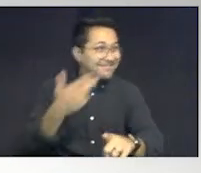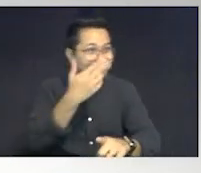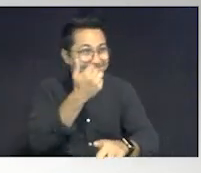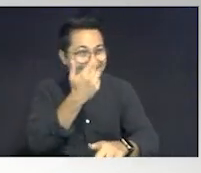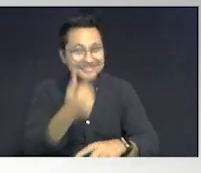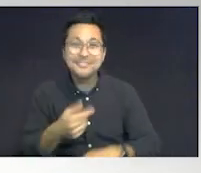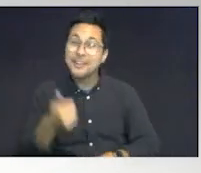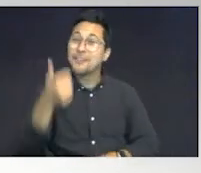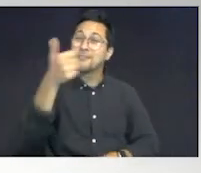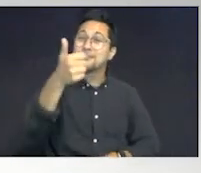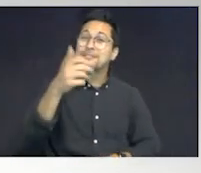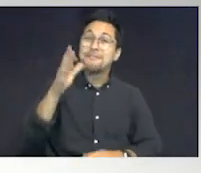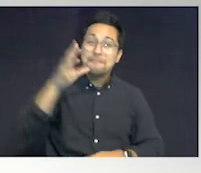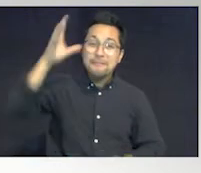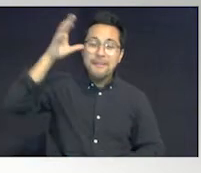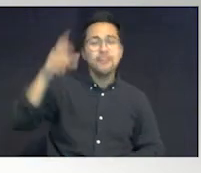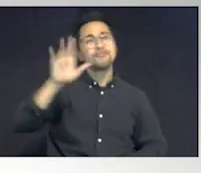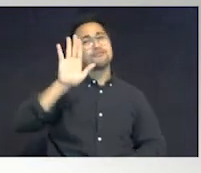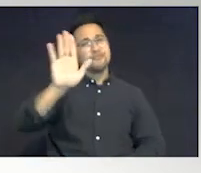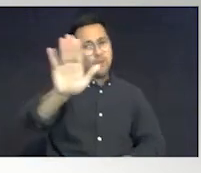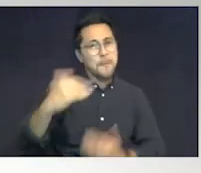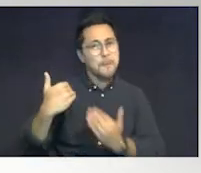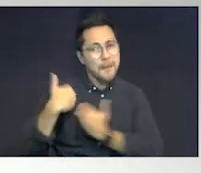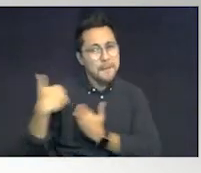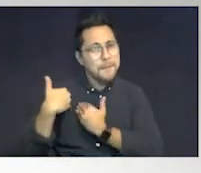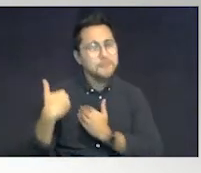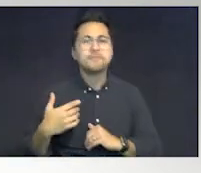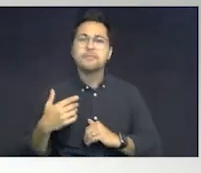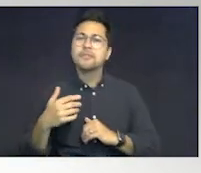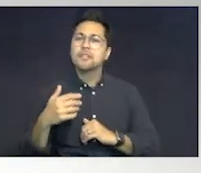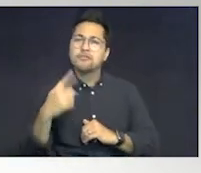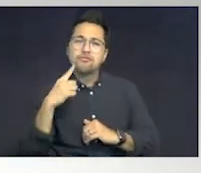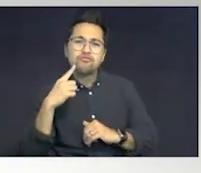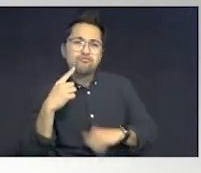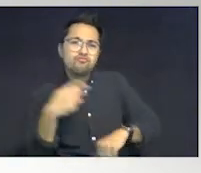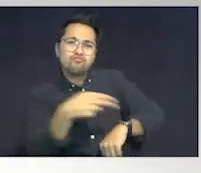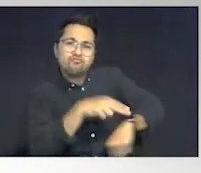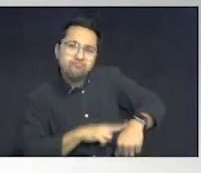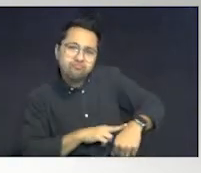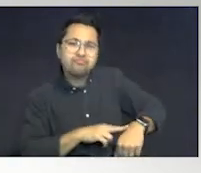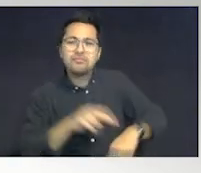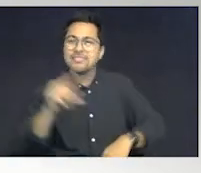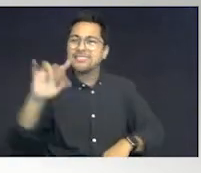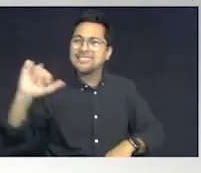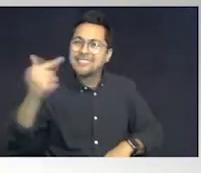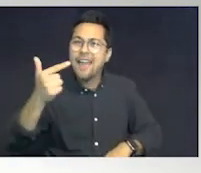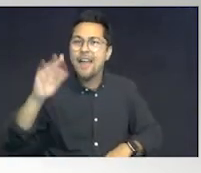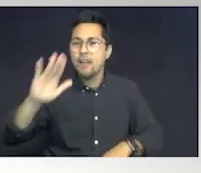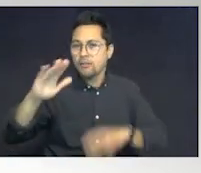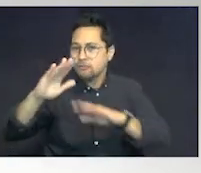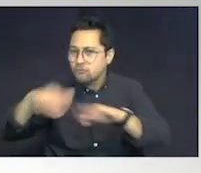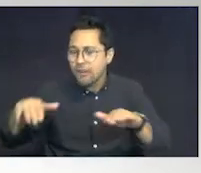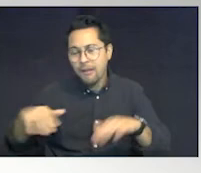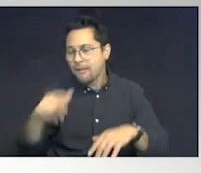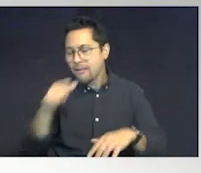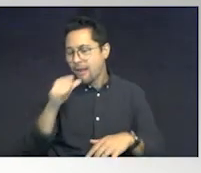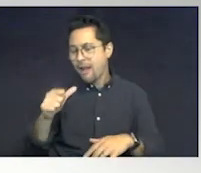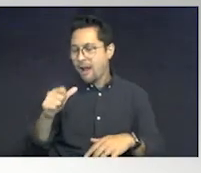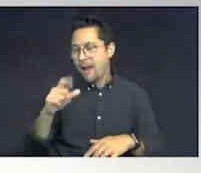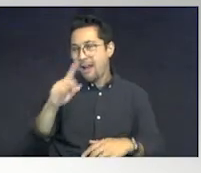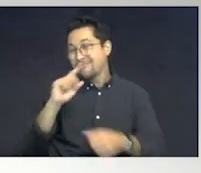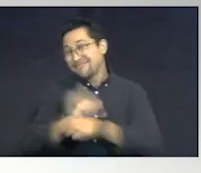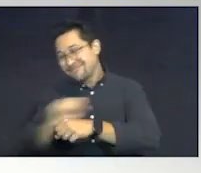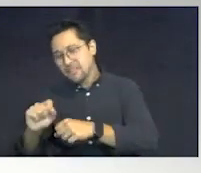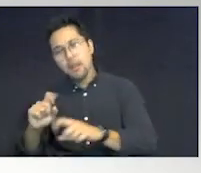You, as the parent, it is your responsibility to tag your child. And I don't mean this figure, you know, literally. I'm talking